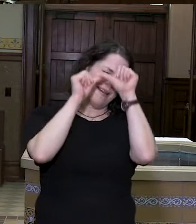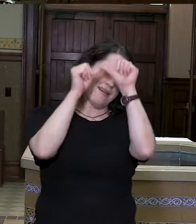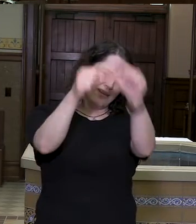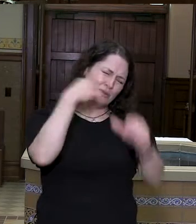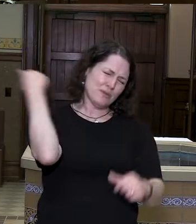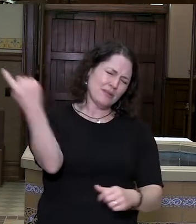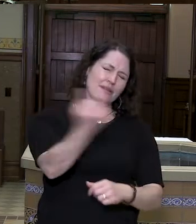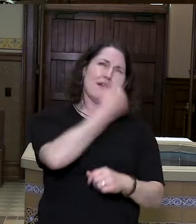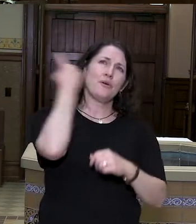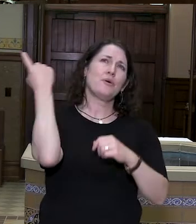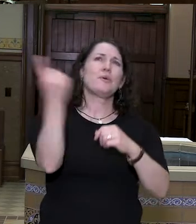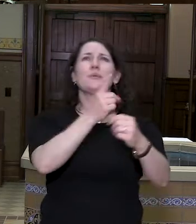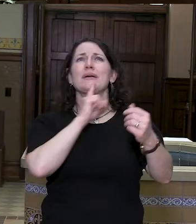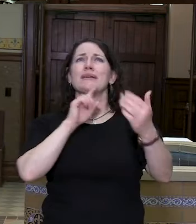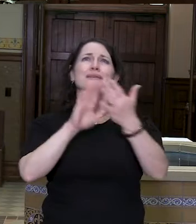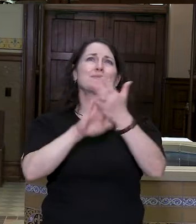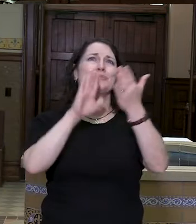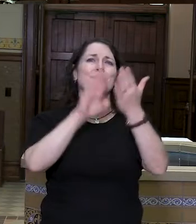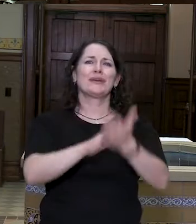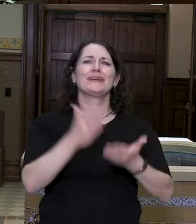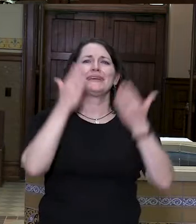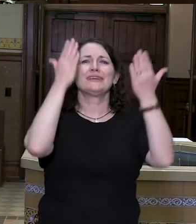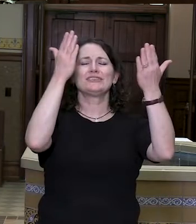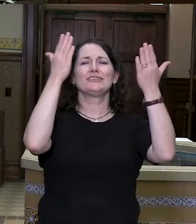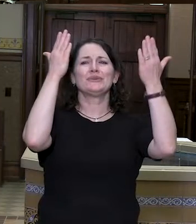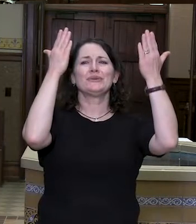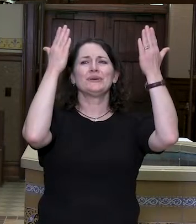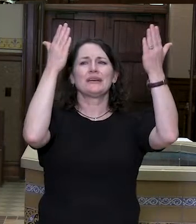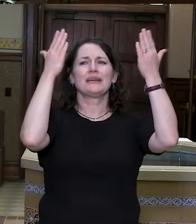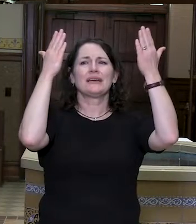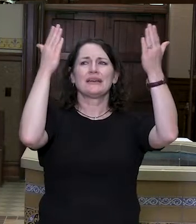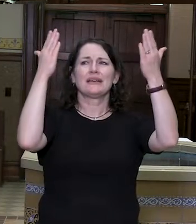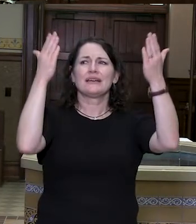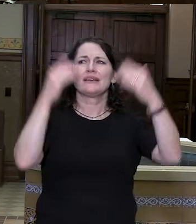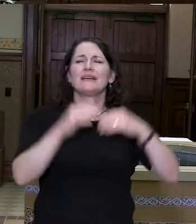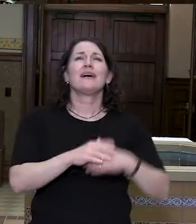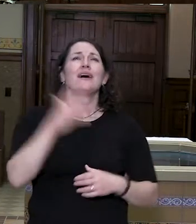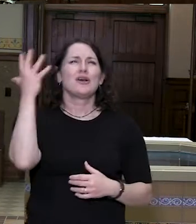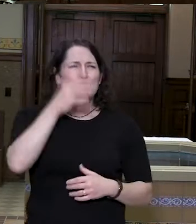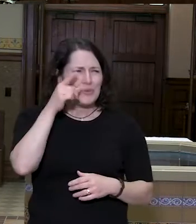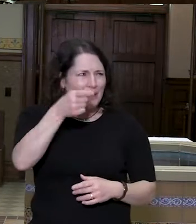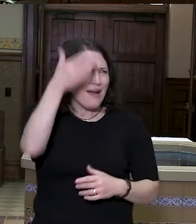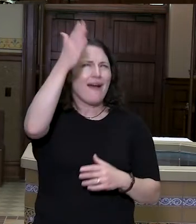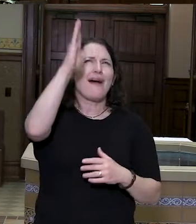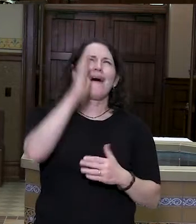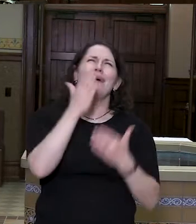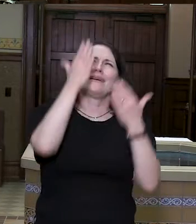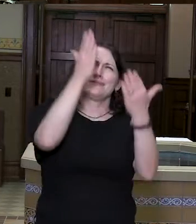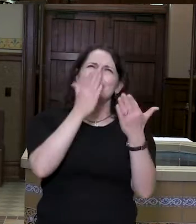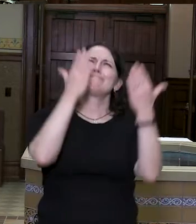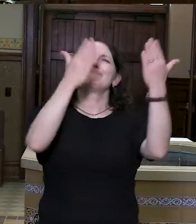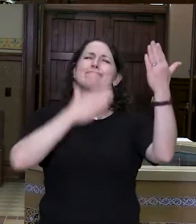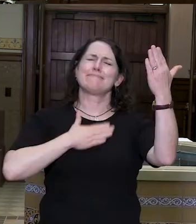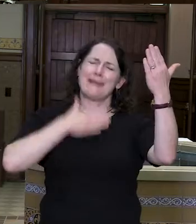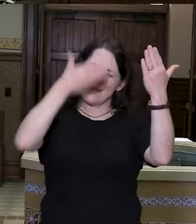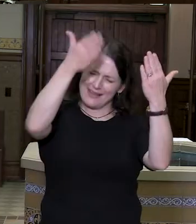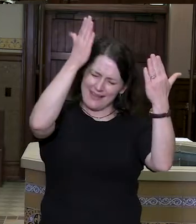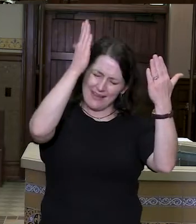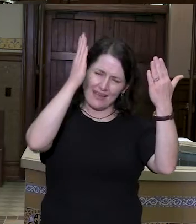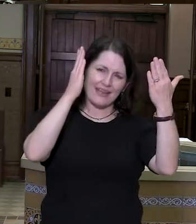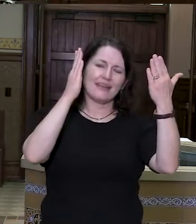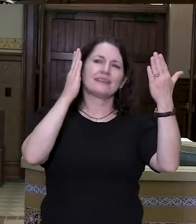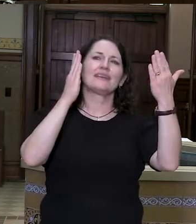I will ever praise You. Oh God, You are my God,